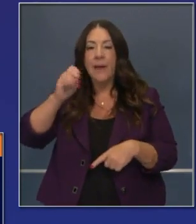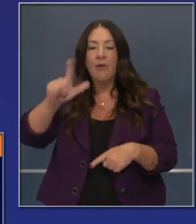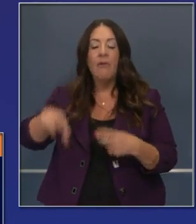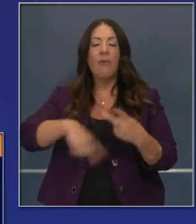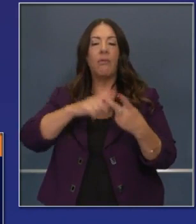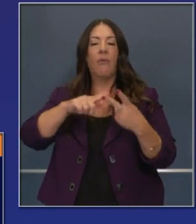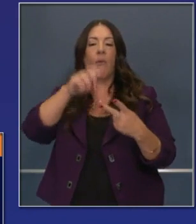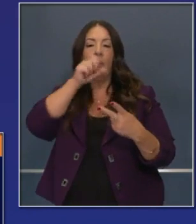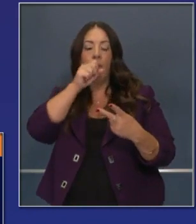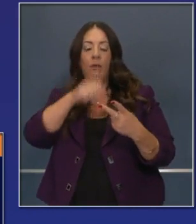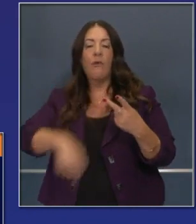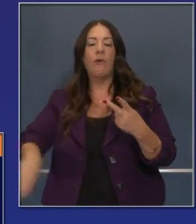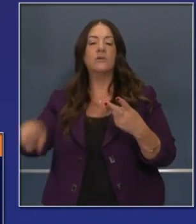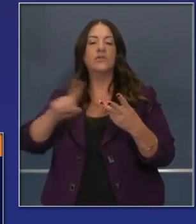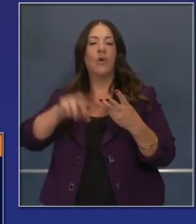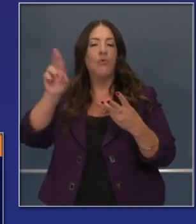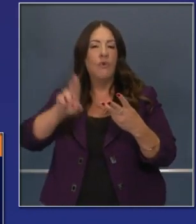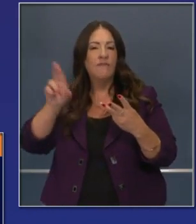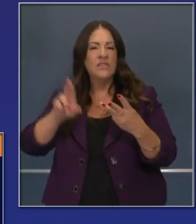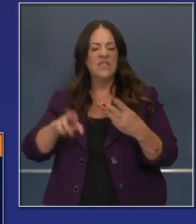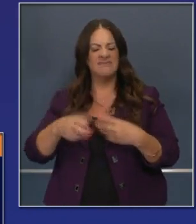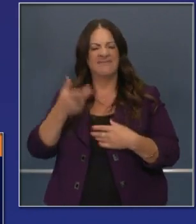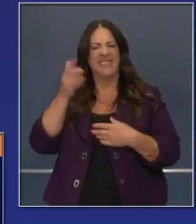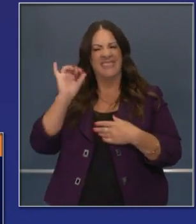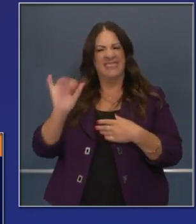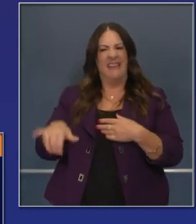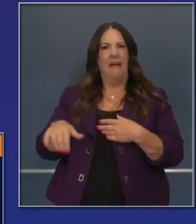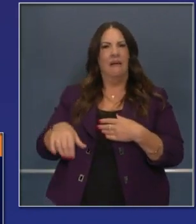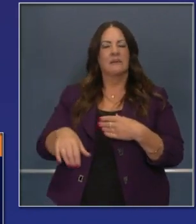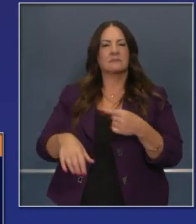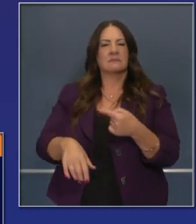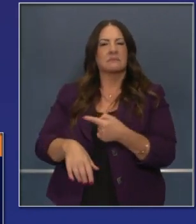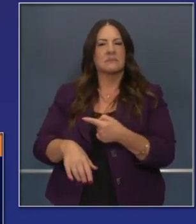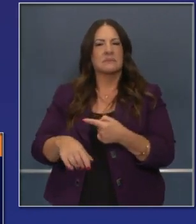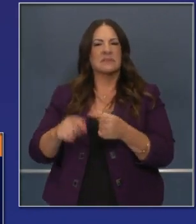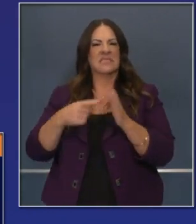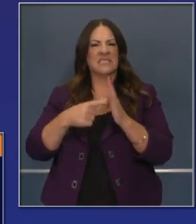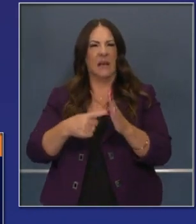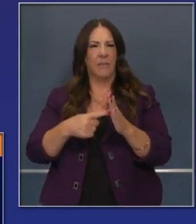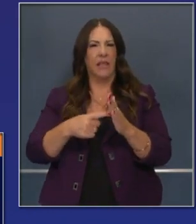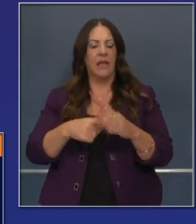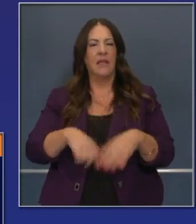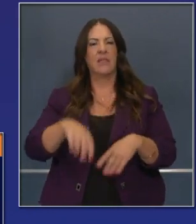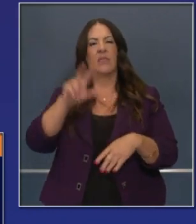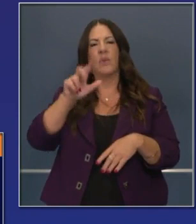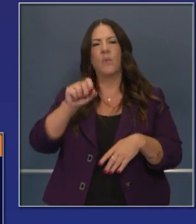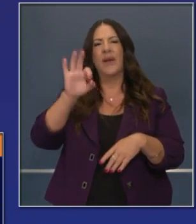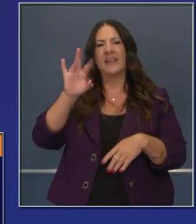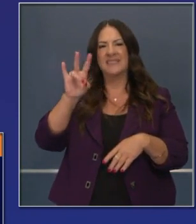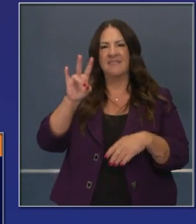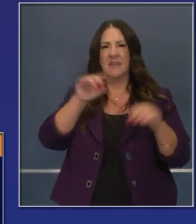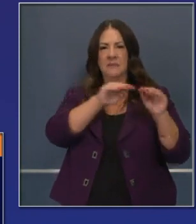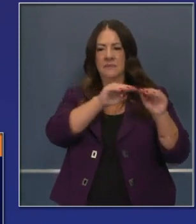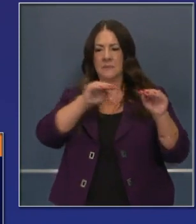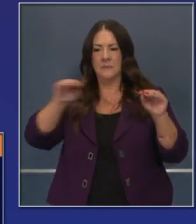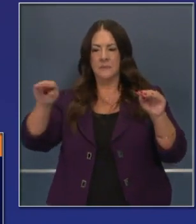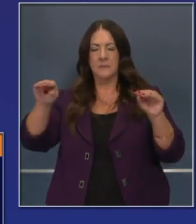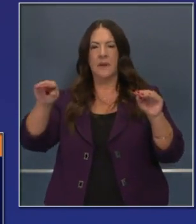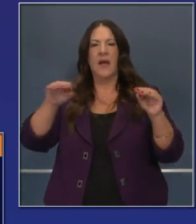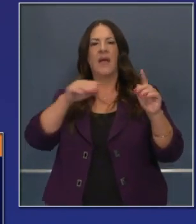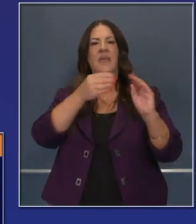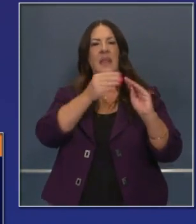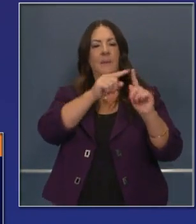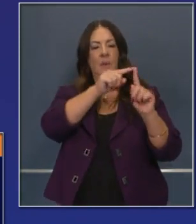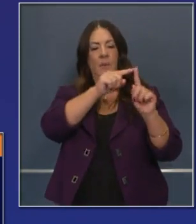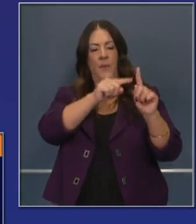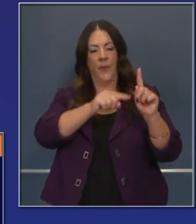you can see similar trends. This is at 0.97 are effective in these assembles of counties,